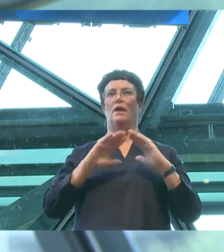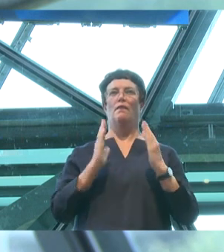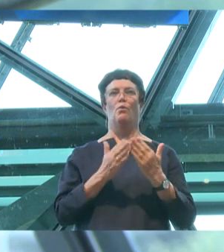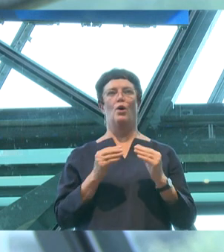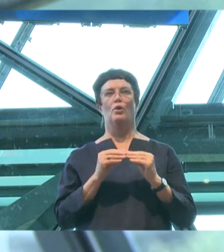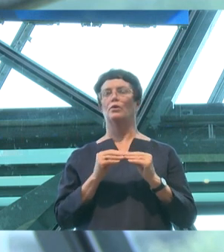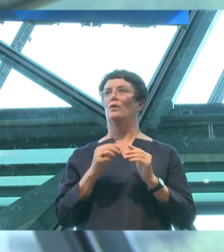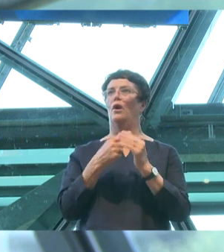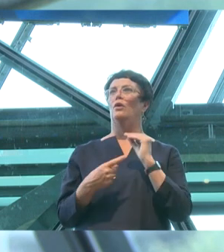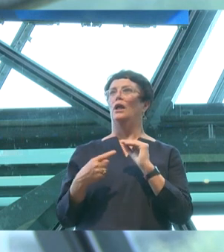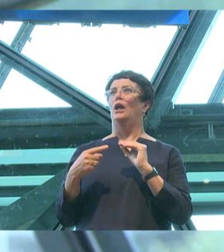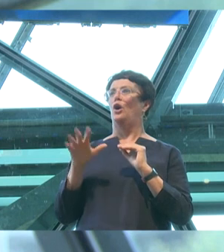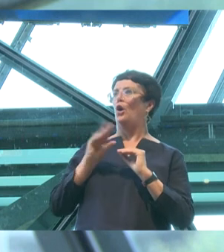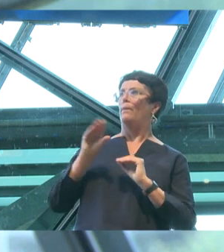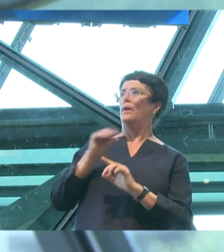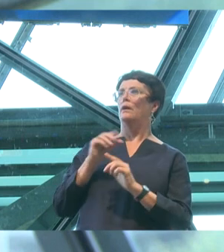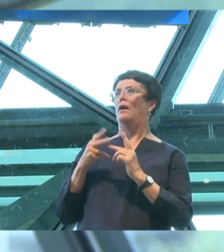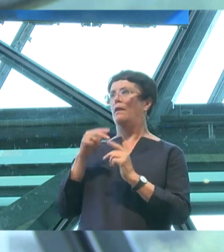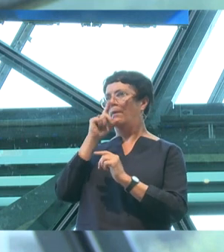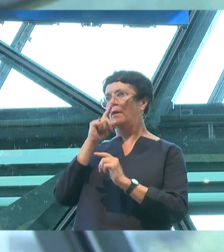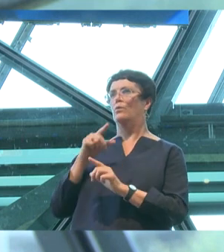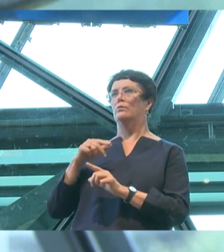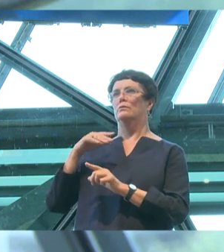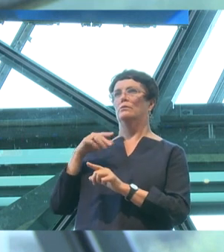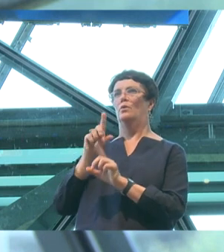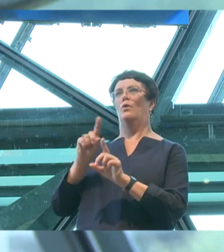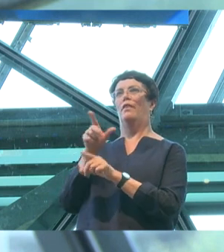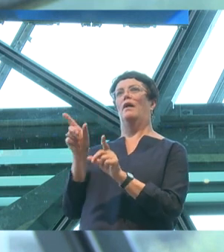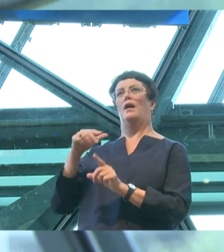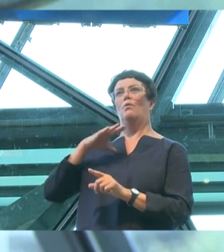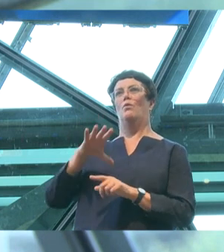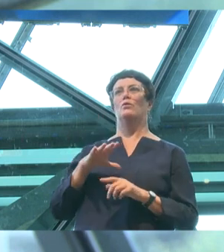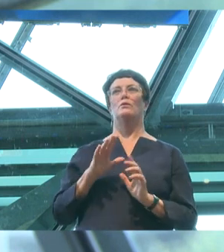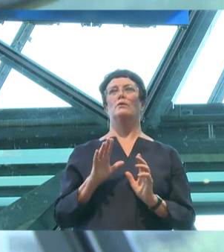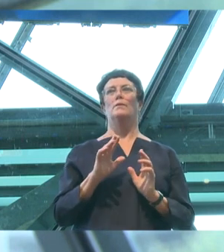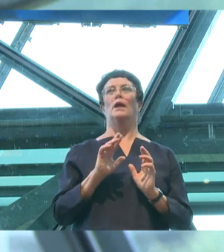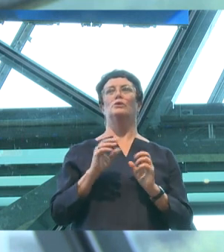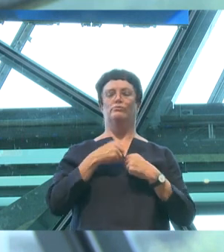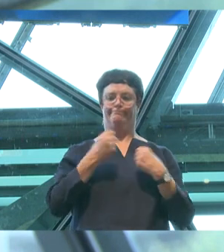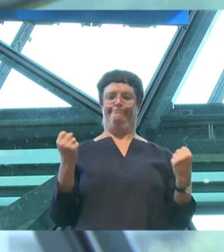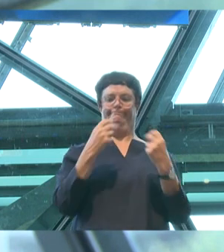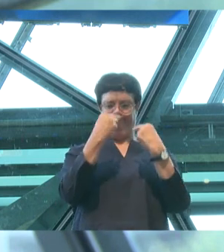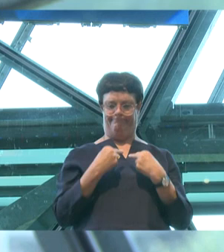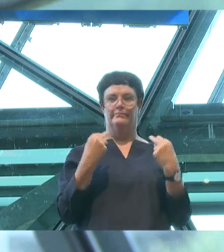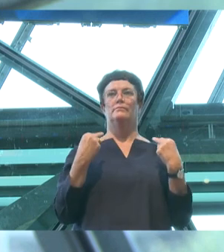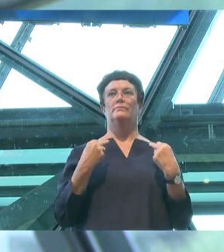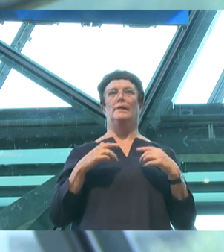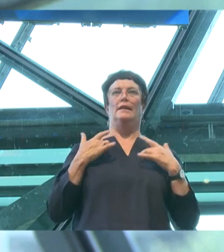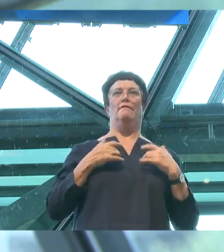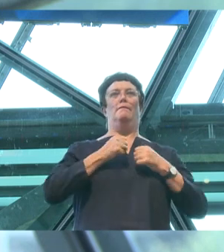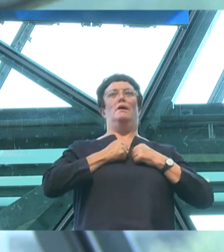those around you, and not as you truly see yourself? Is that a life worth living?